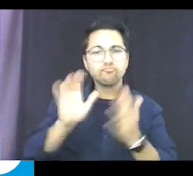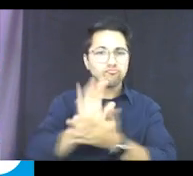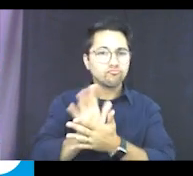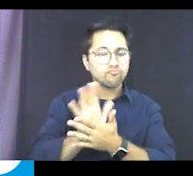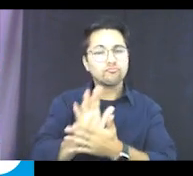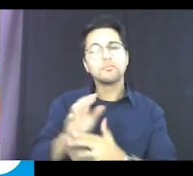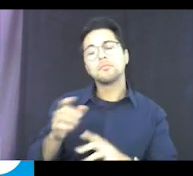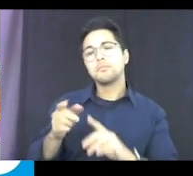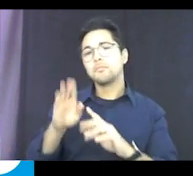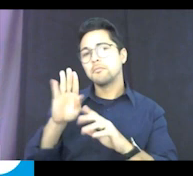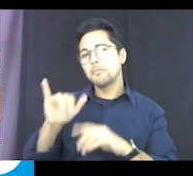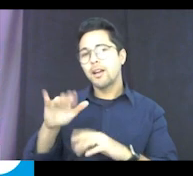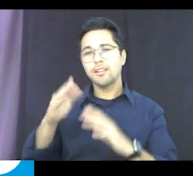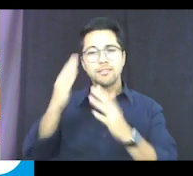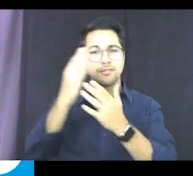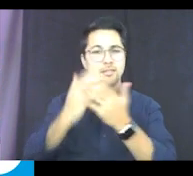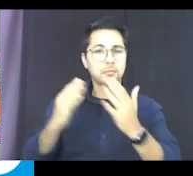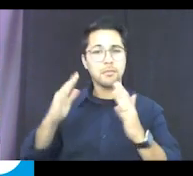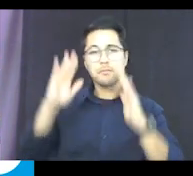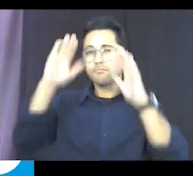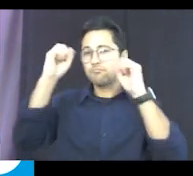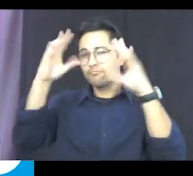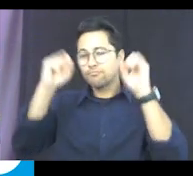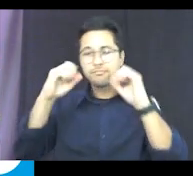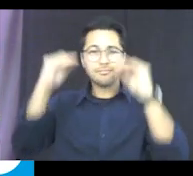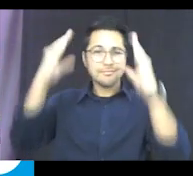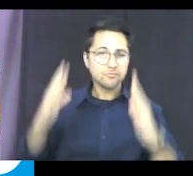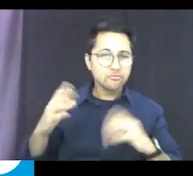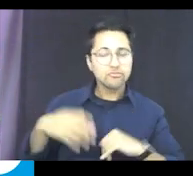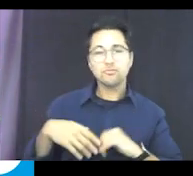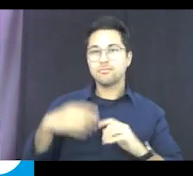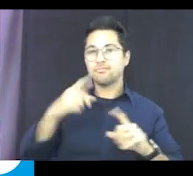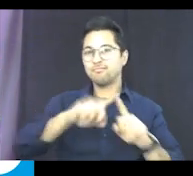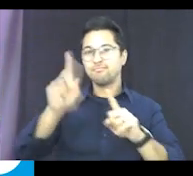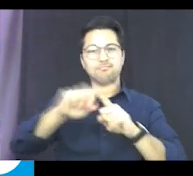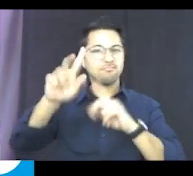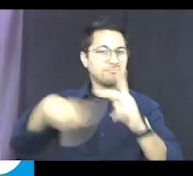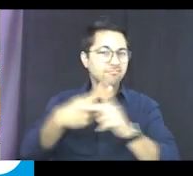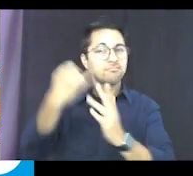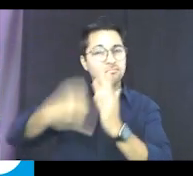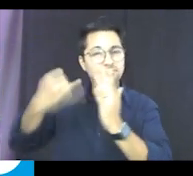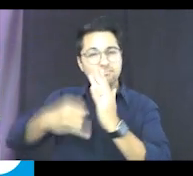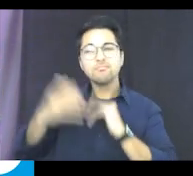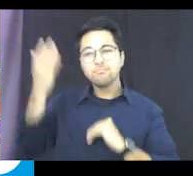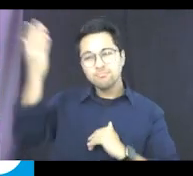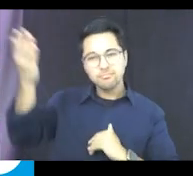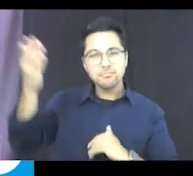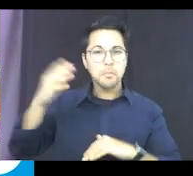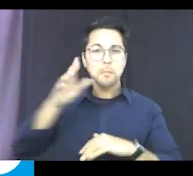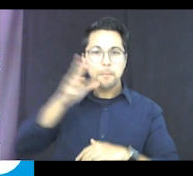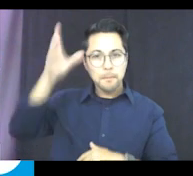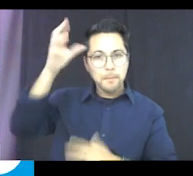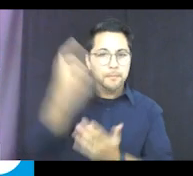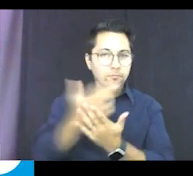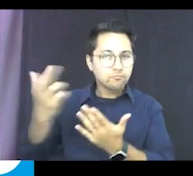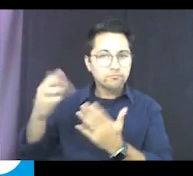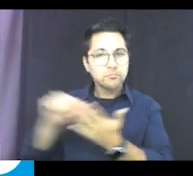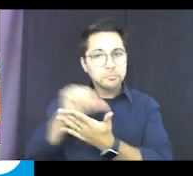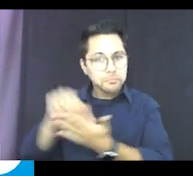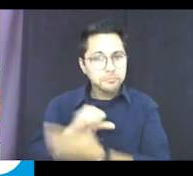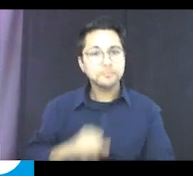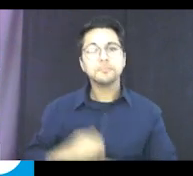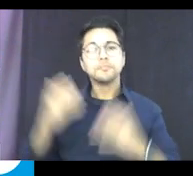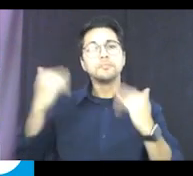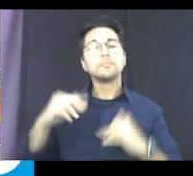our amazing teaching artists. And they're all different types of art. The links are also on that parent resources page. We have